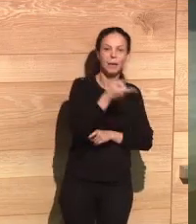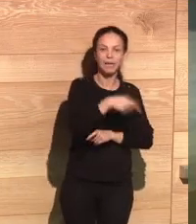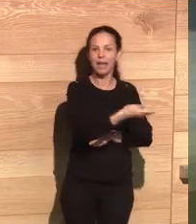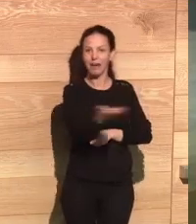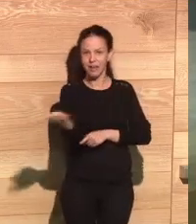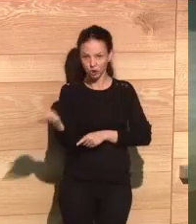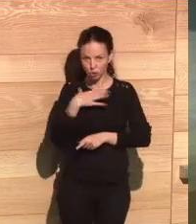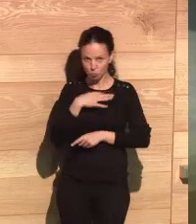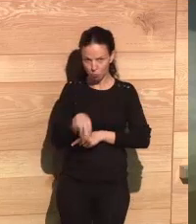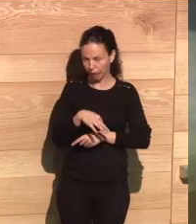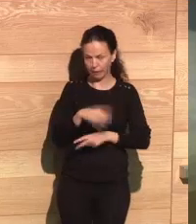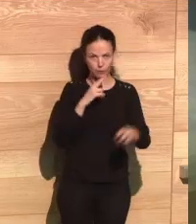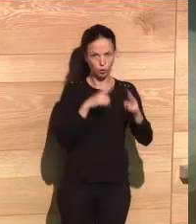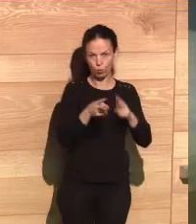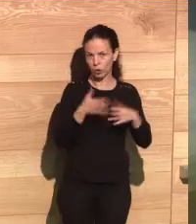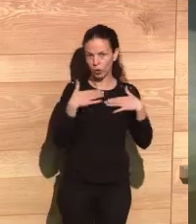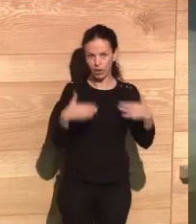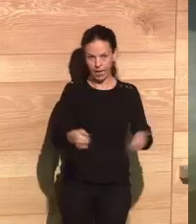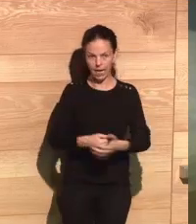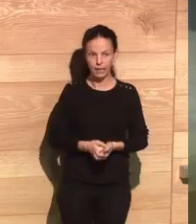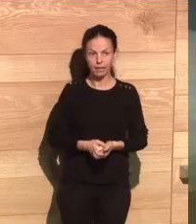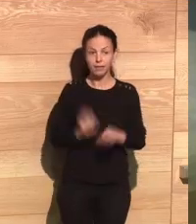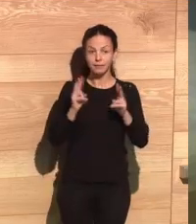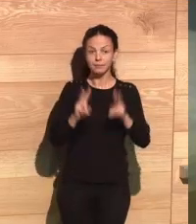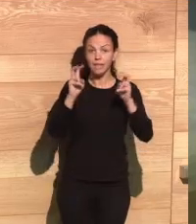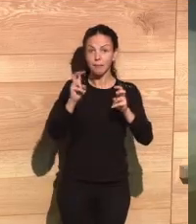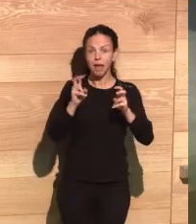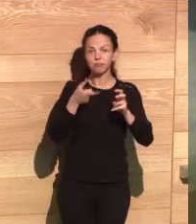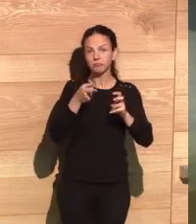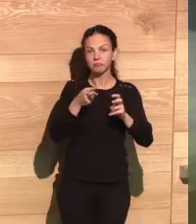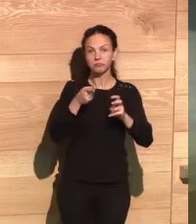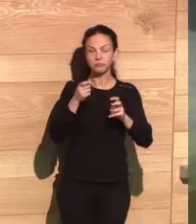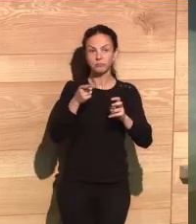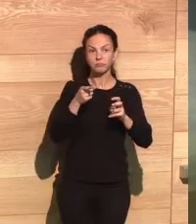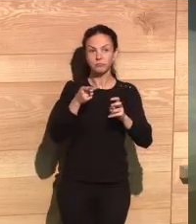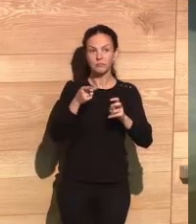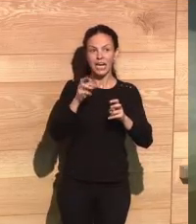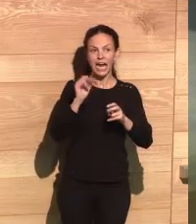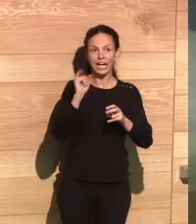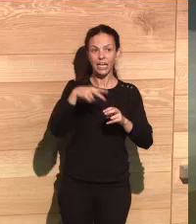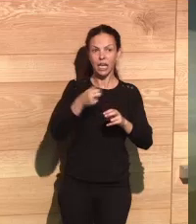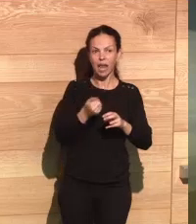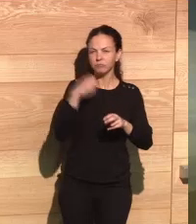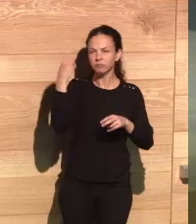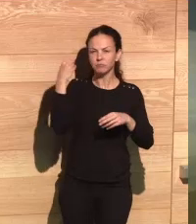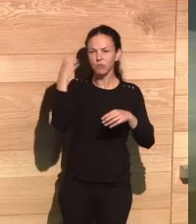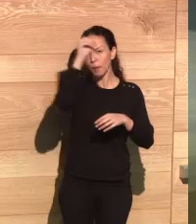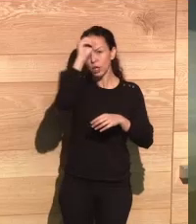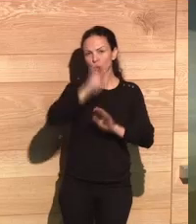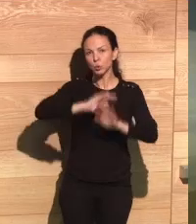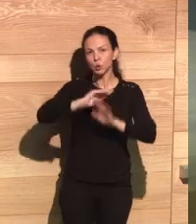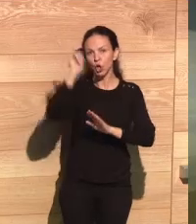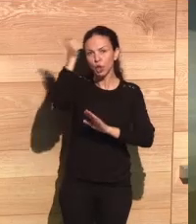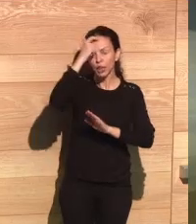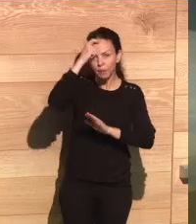Karina, but please, all the experts can intervene anytime they think they want to add something. So Karina, what